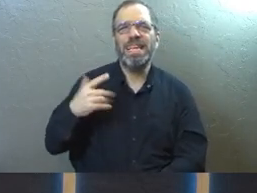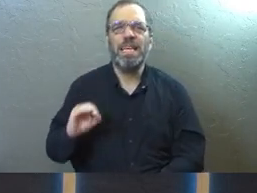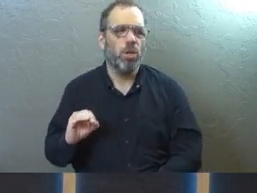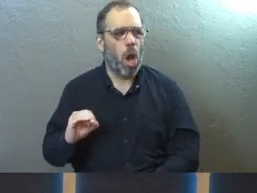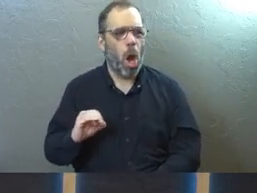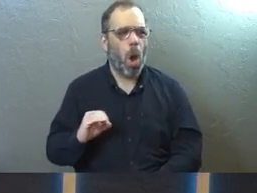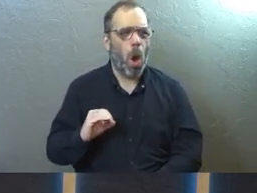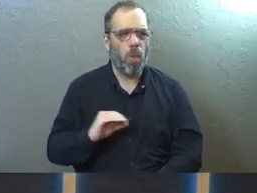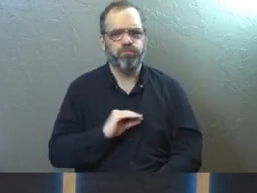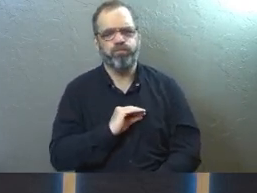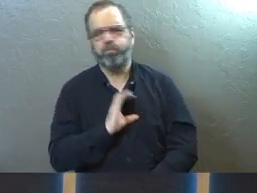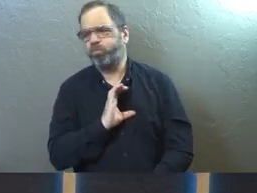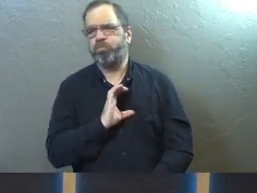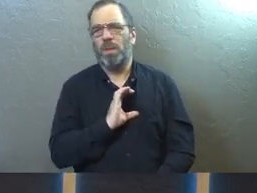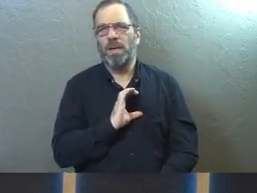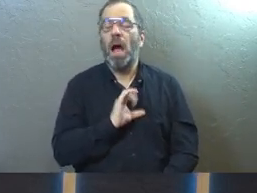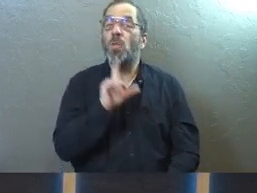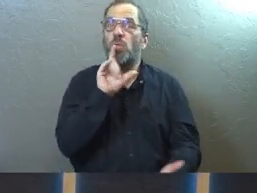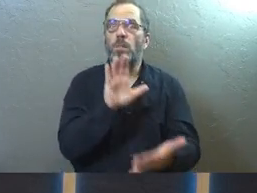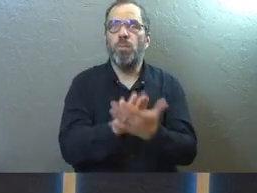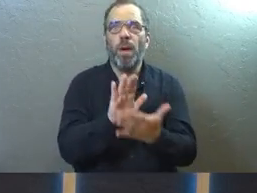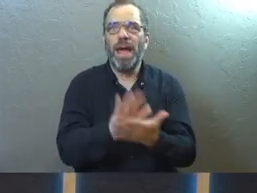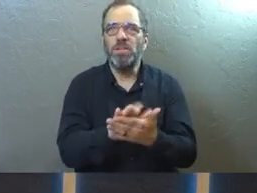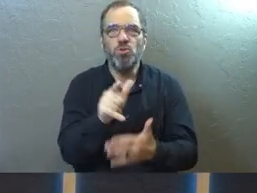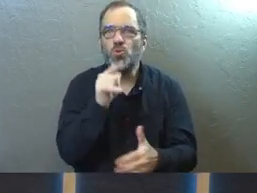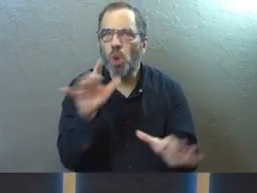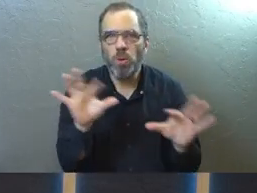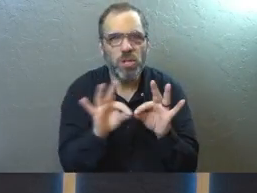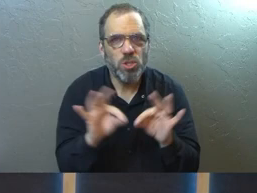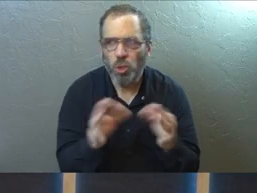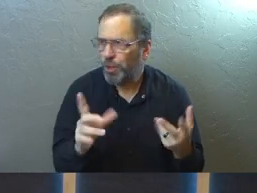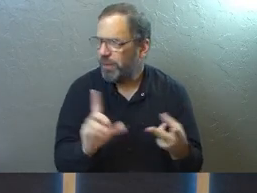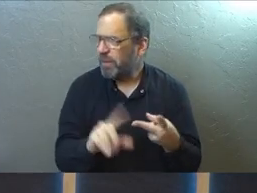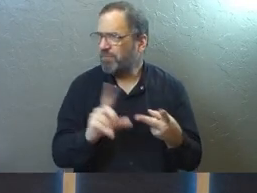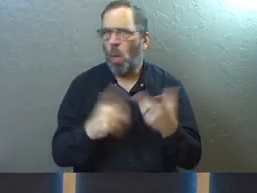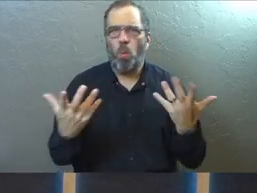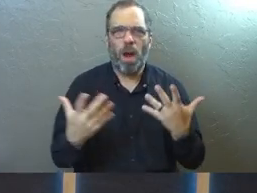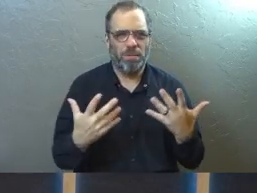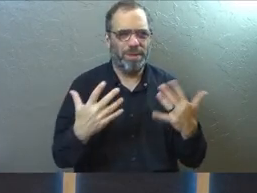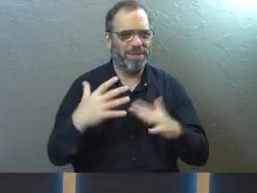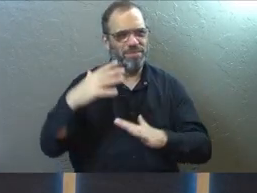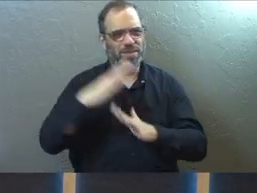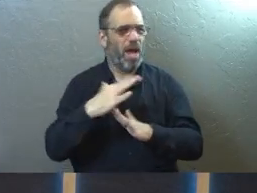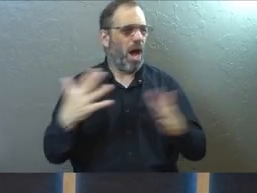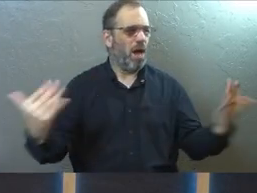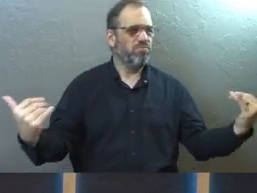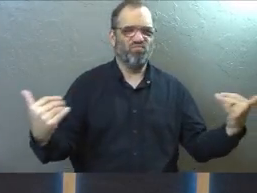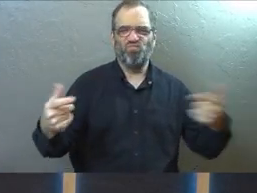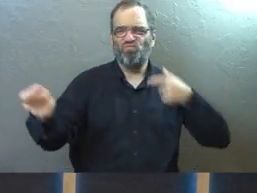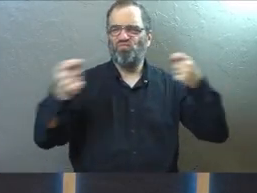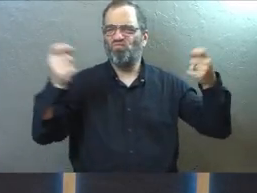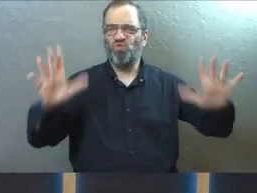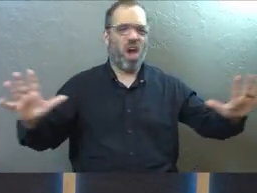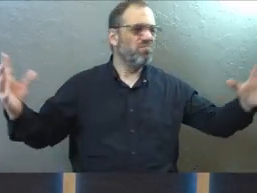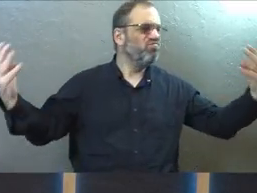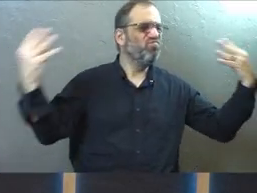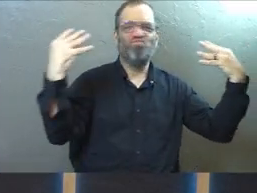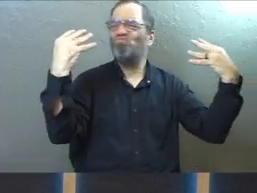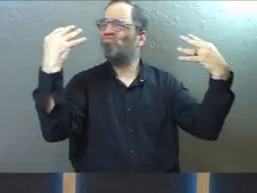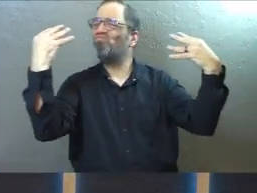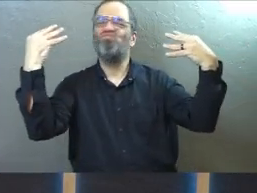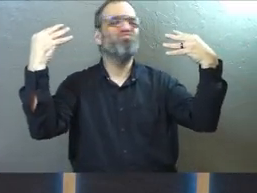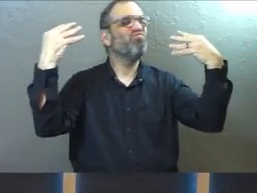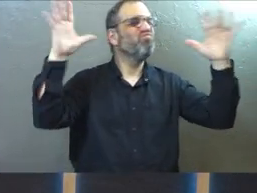receiving praise that's not meant for you, that you don't deserve. Wanting to be top, wanting to be in charge, wanting to be